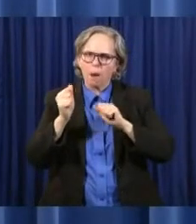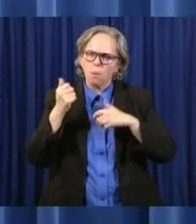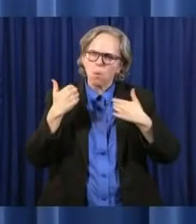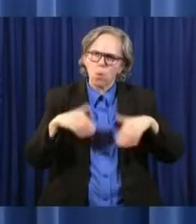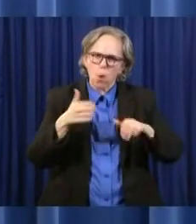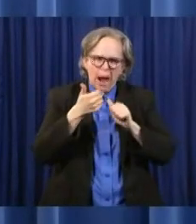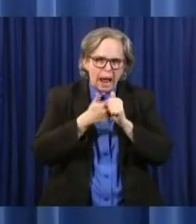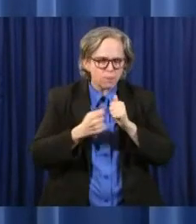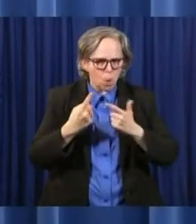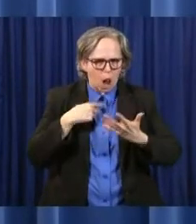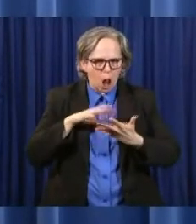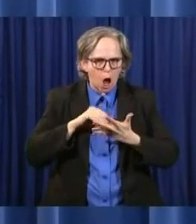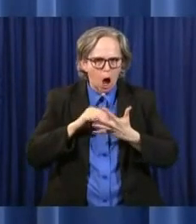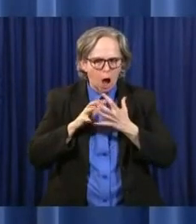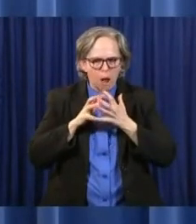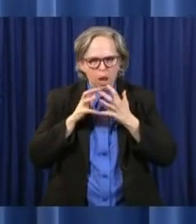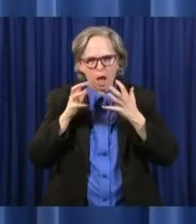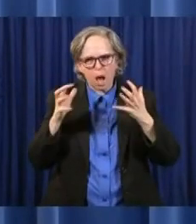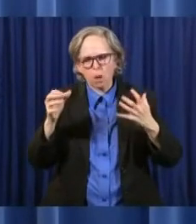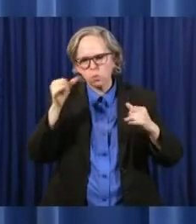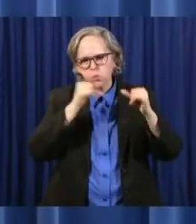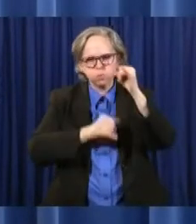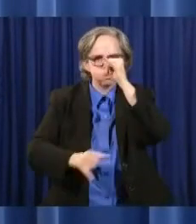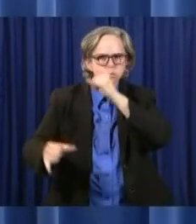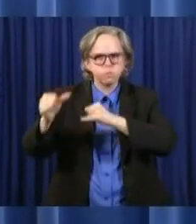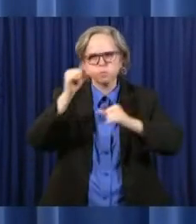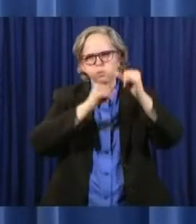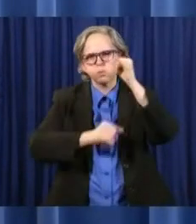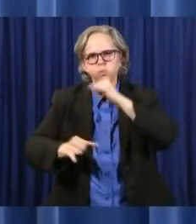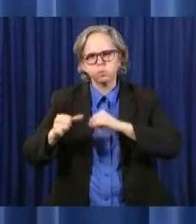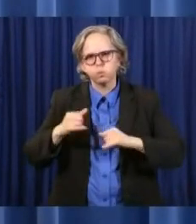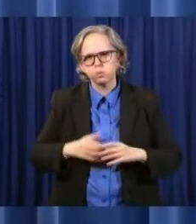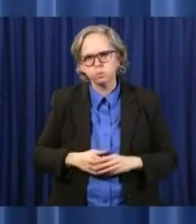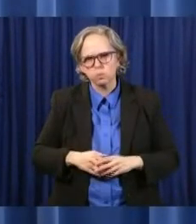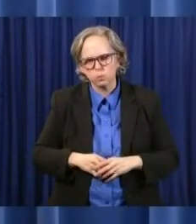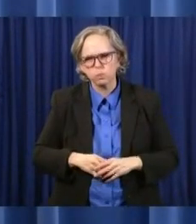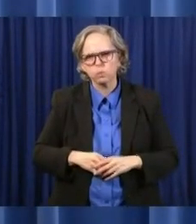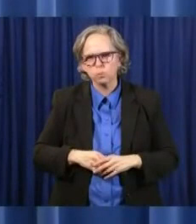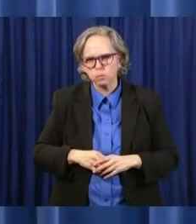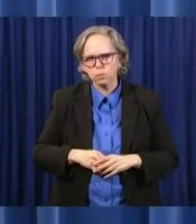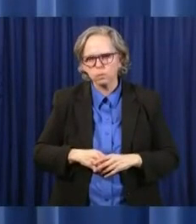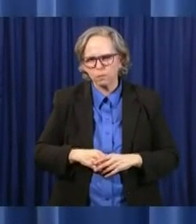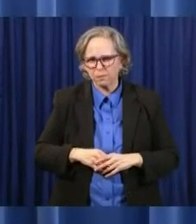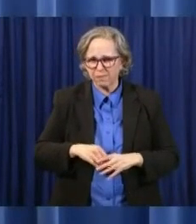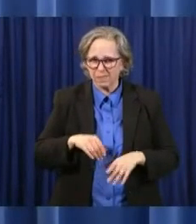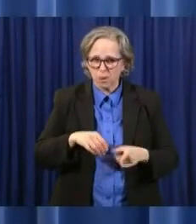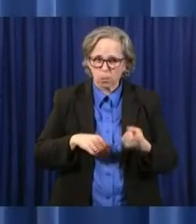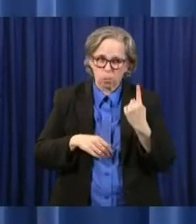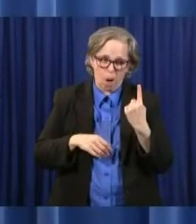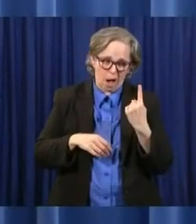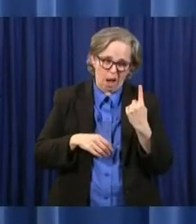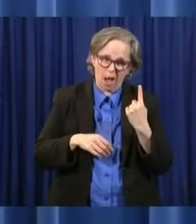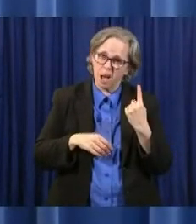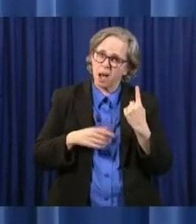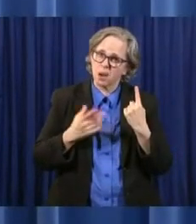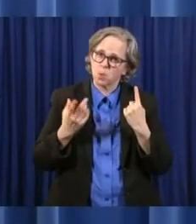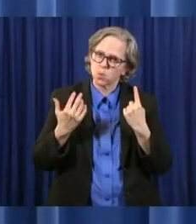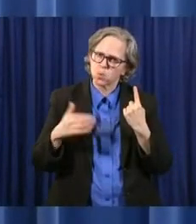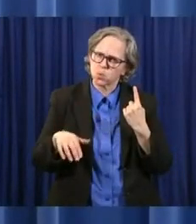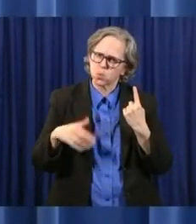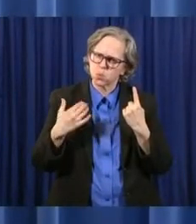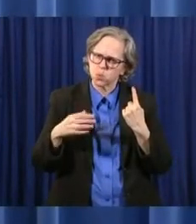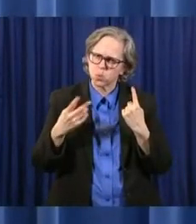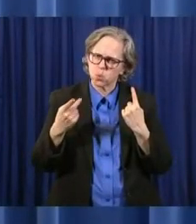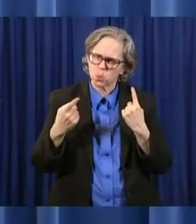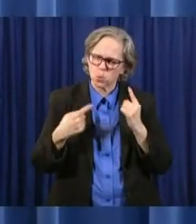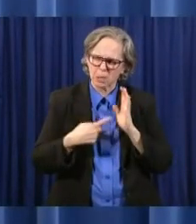One of the things that the medical professionals have told us as a result of what they found is that it is probably not prudent to test